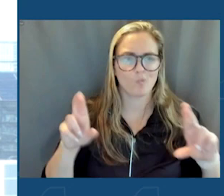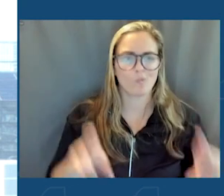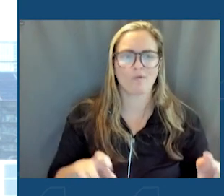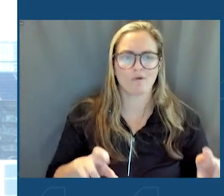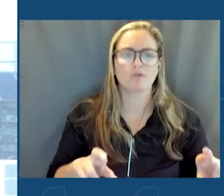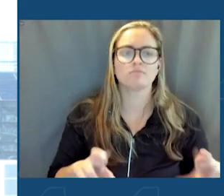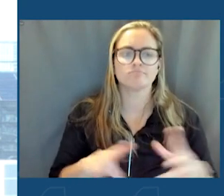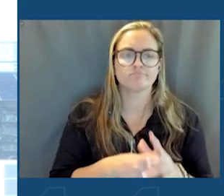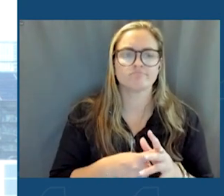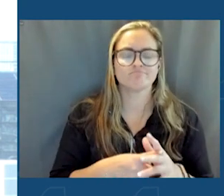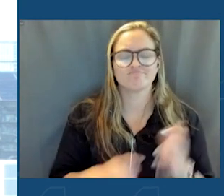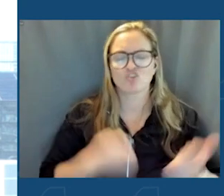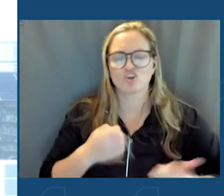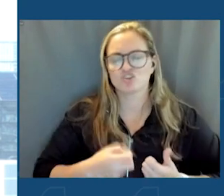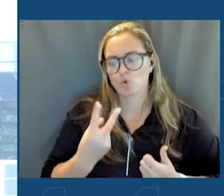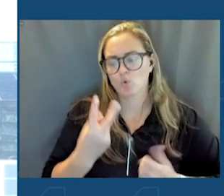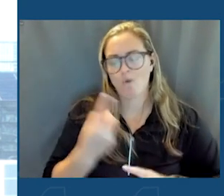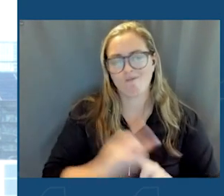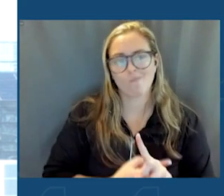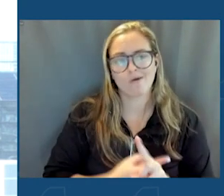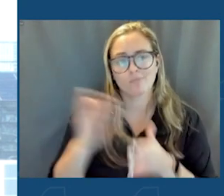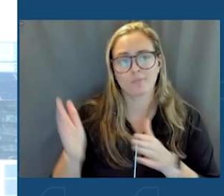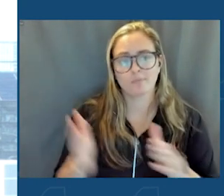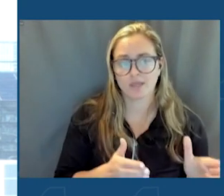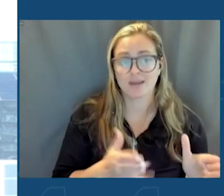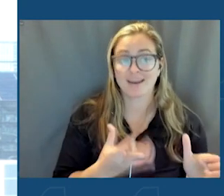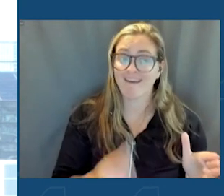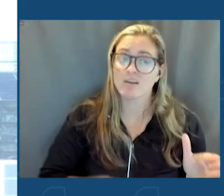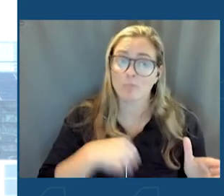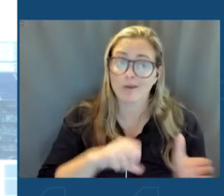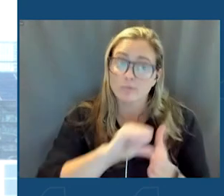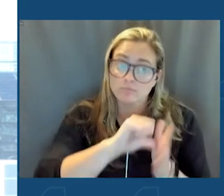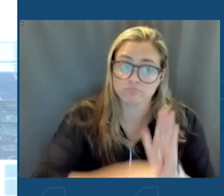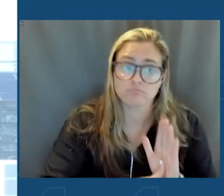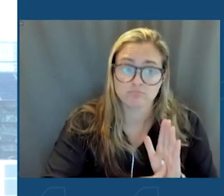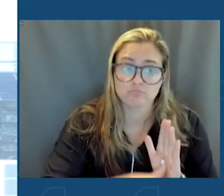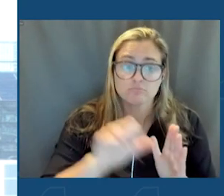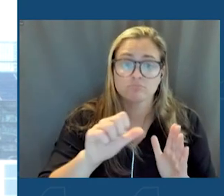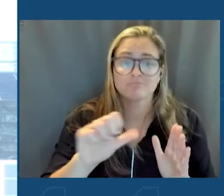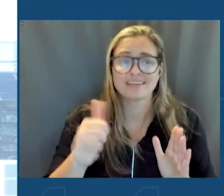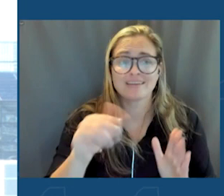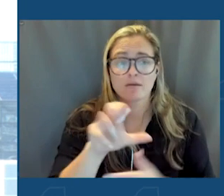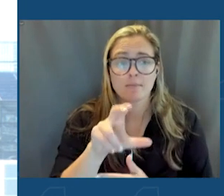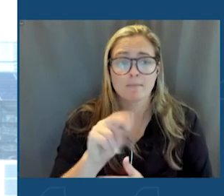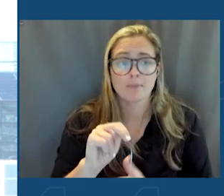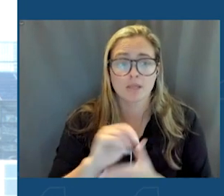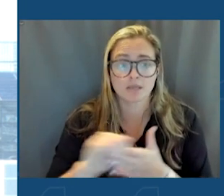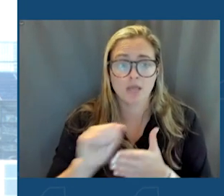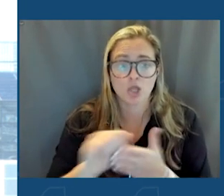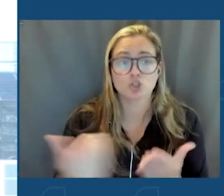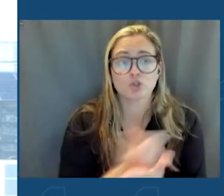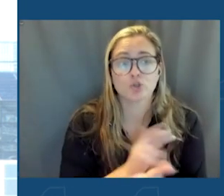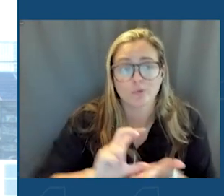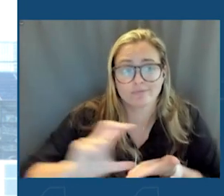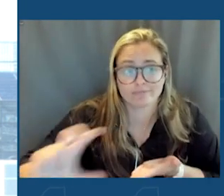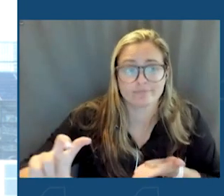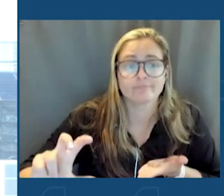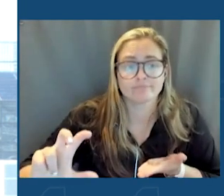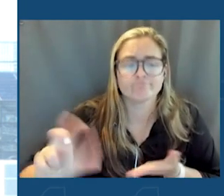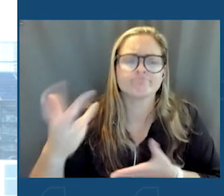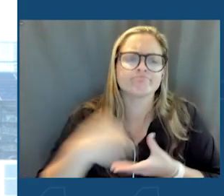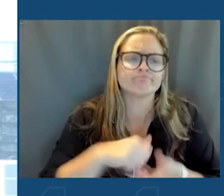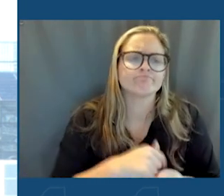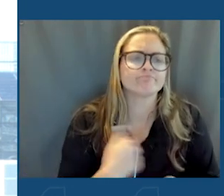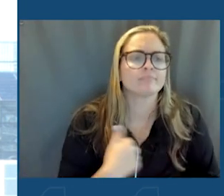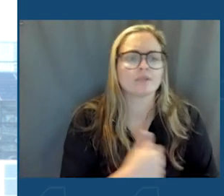aggressive 12-month plan. And I'm proud to highlight $10 million in new investments, which are part of our